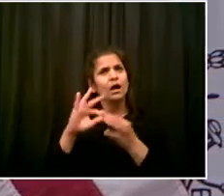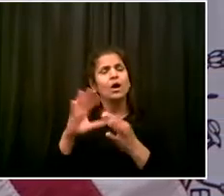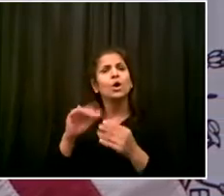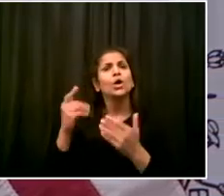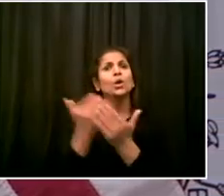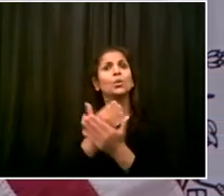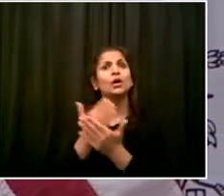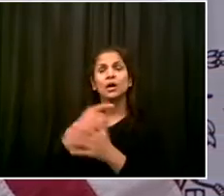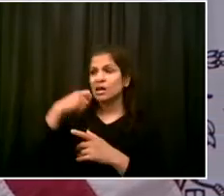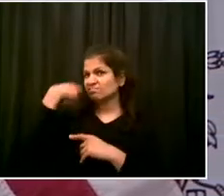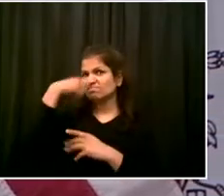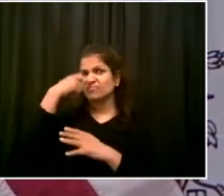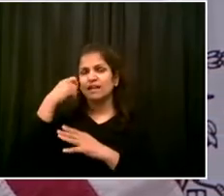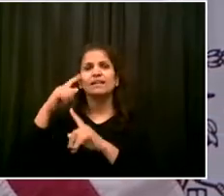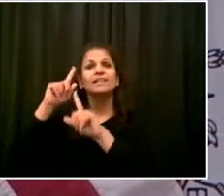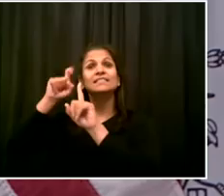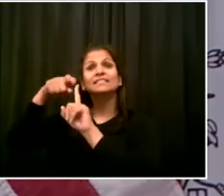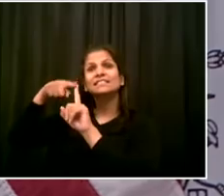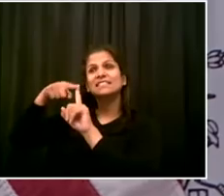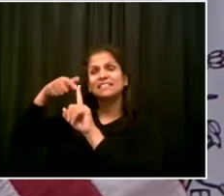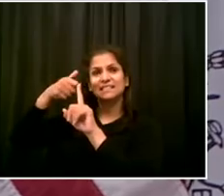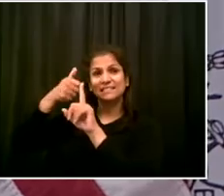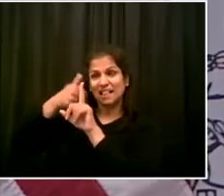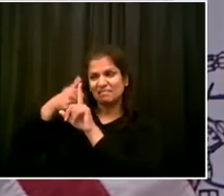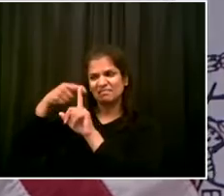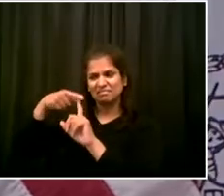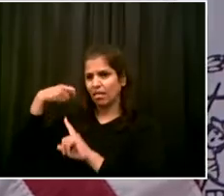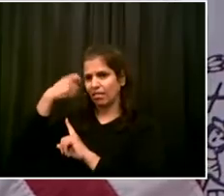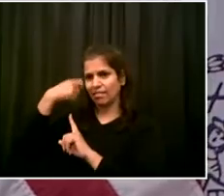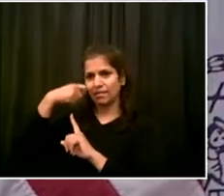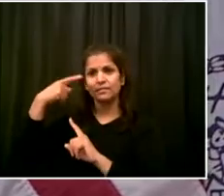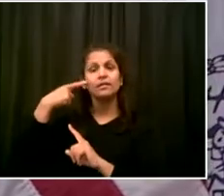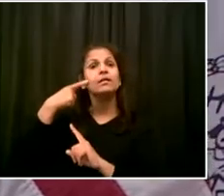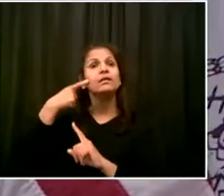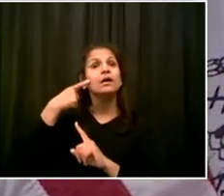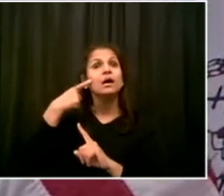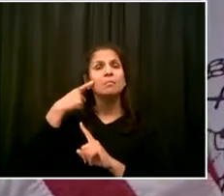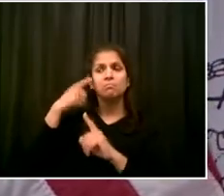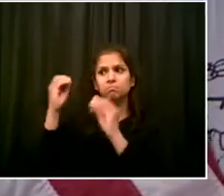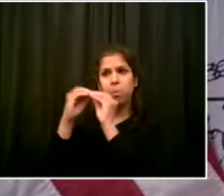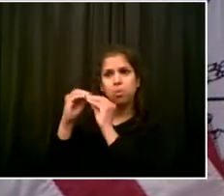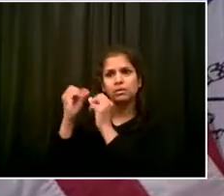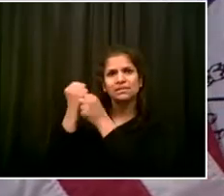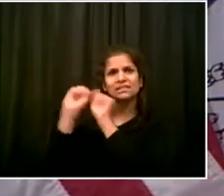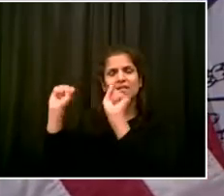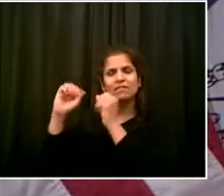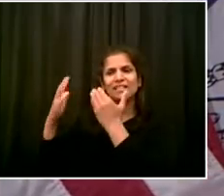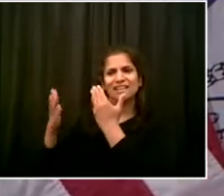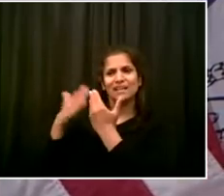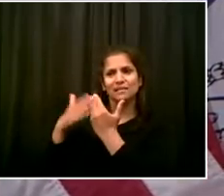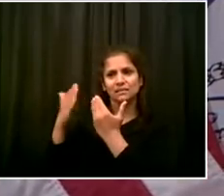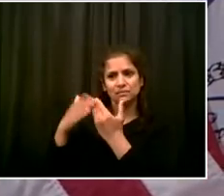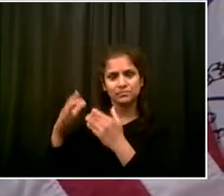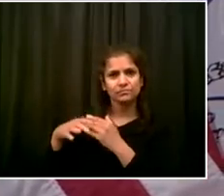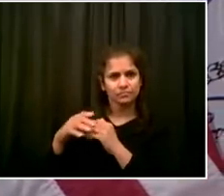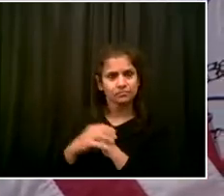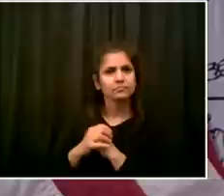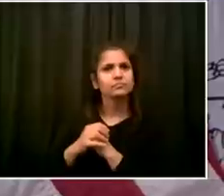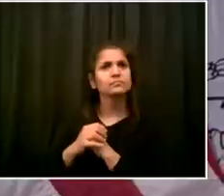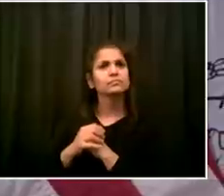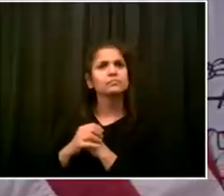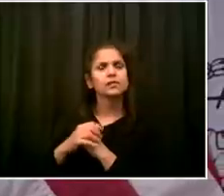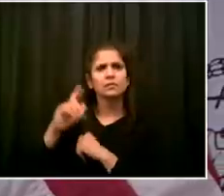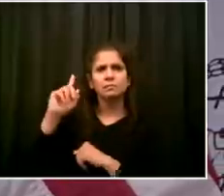seeing the governor have that long swab stuck up his nose. So question, have you folks considered having a demonstration of this easier